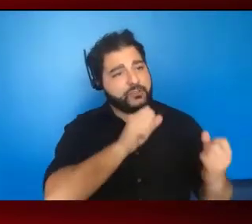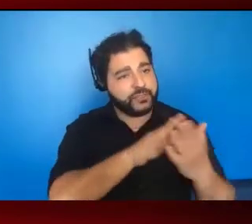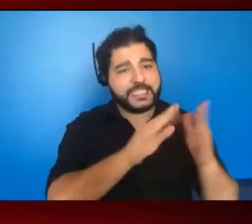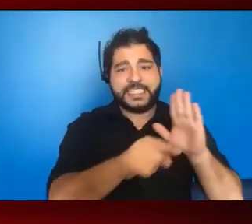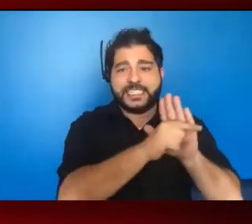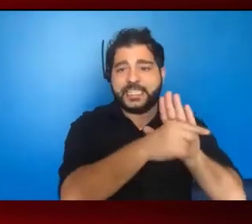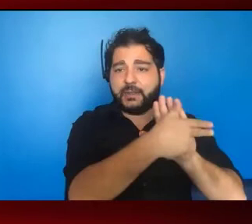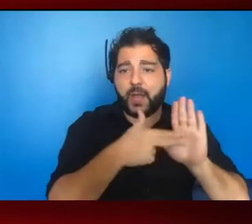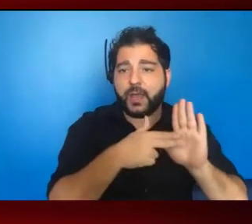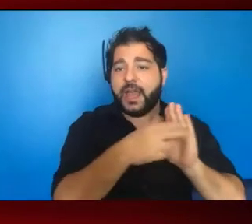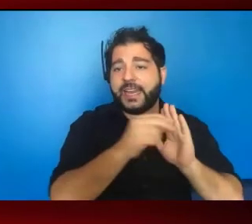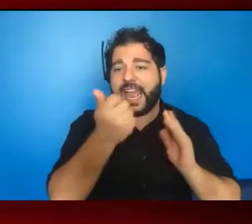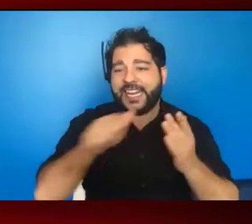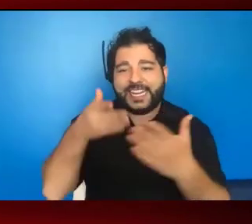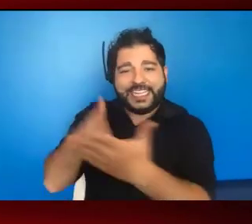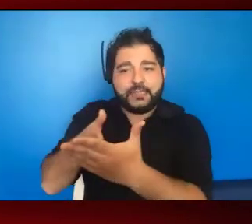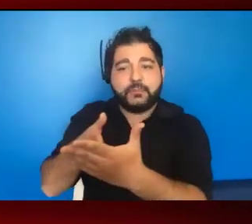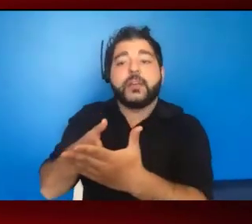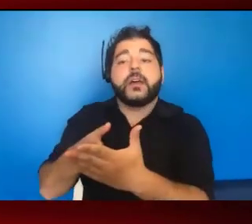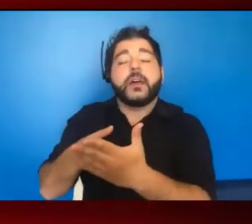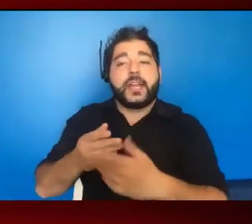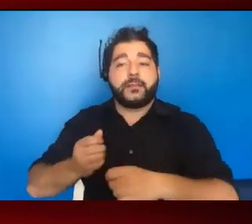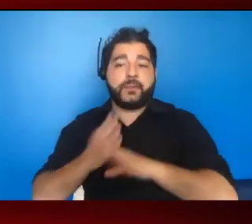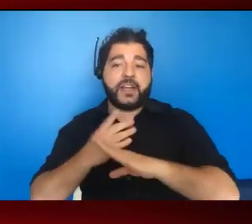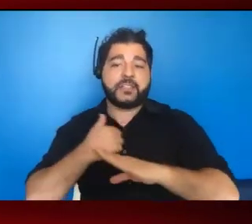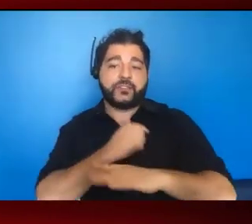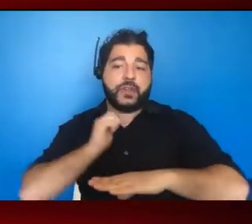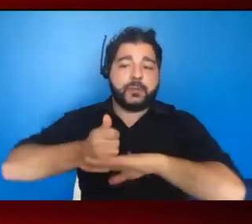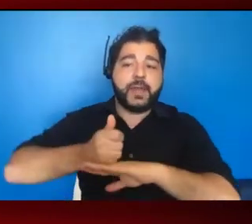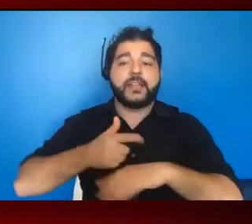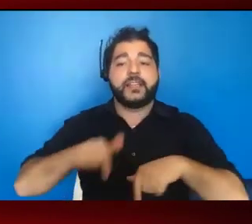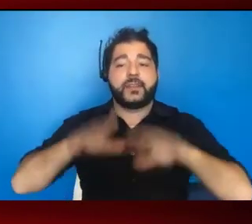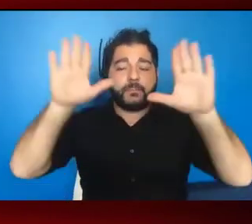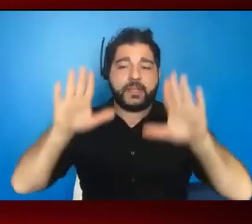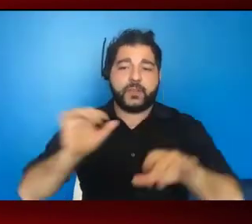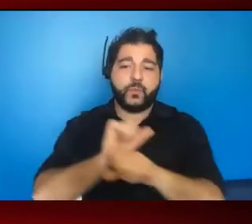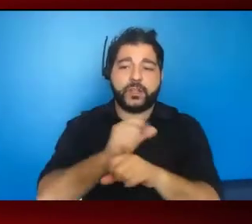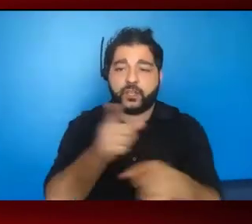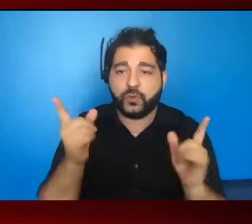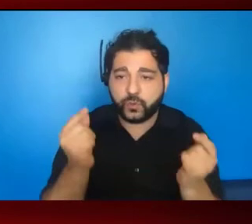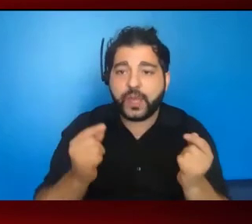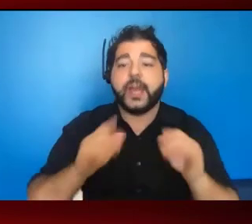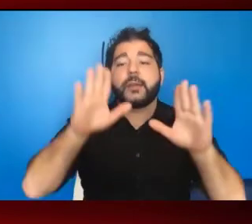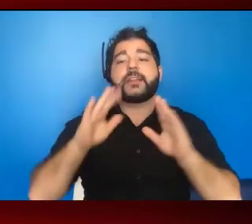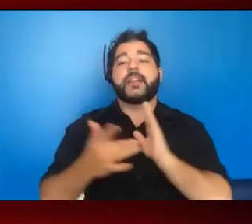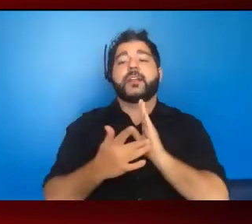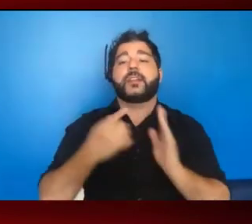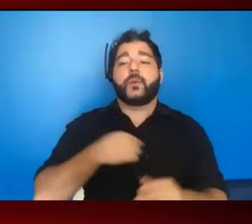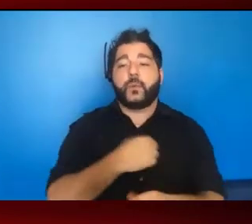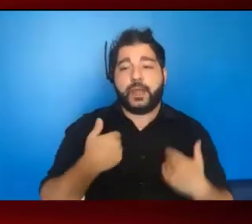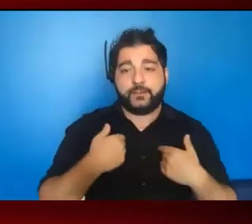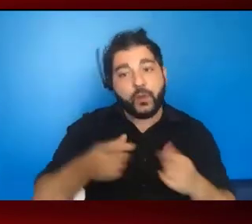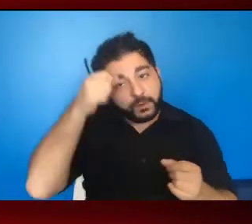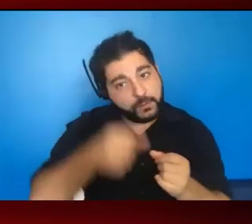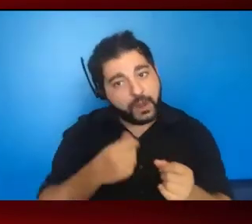and the isms that get in the way of us being able to implement the amazing work and the amazing technology that we have. Because remember,